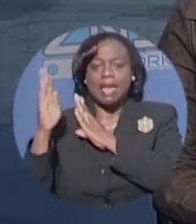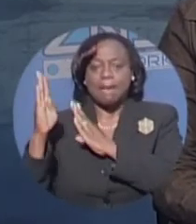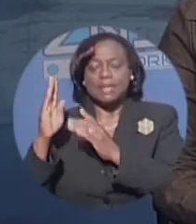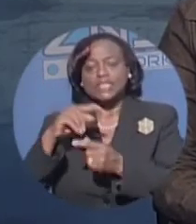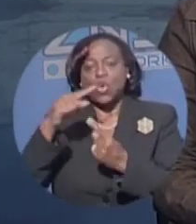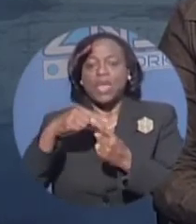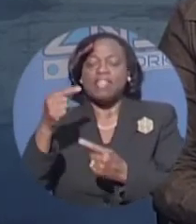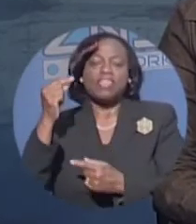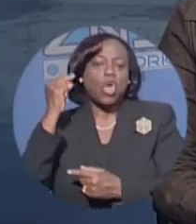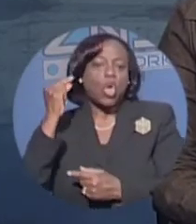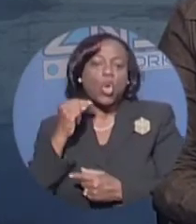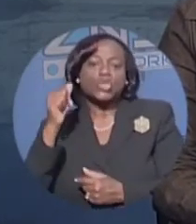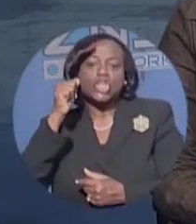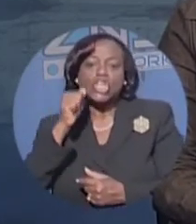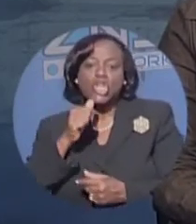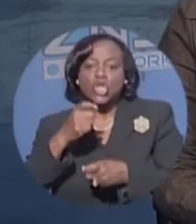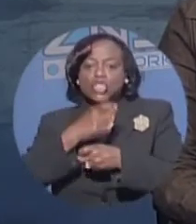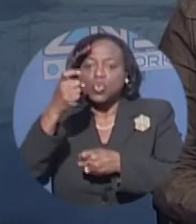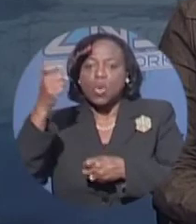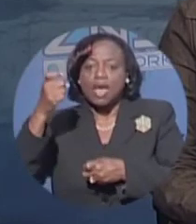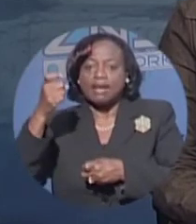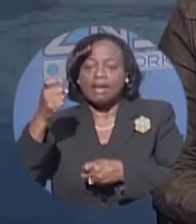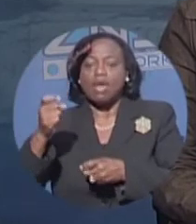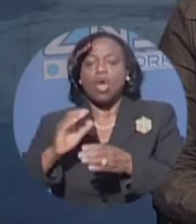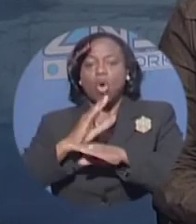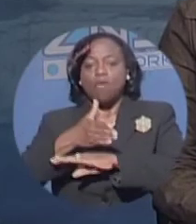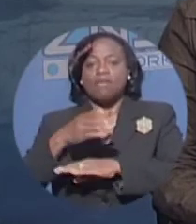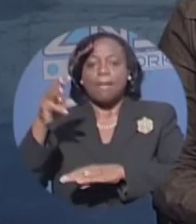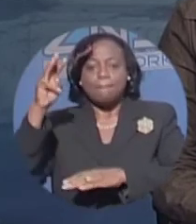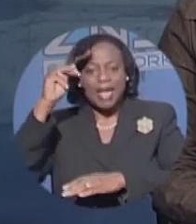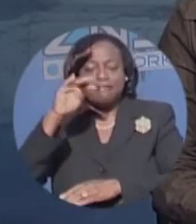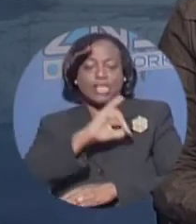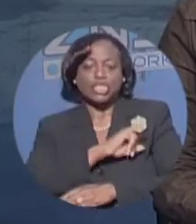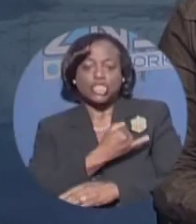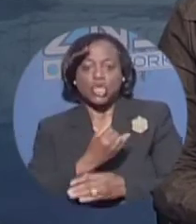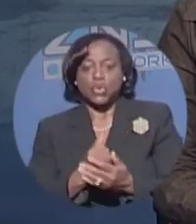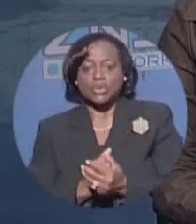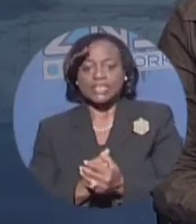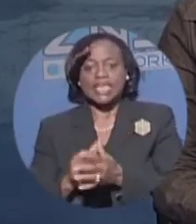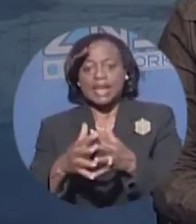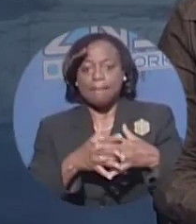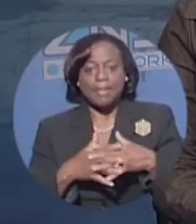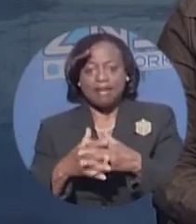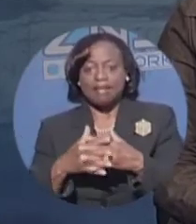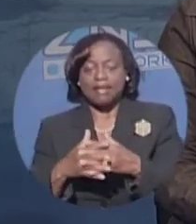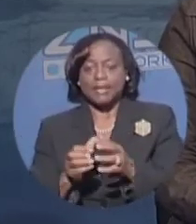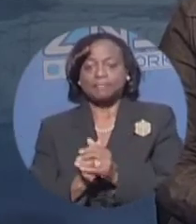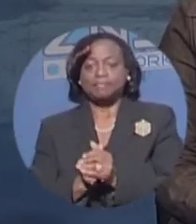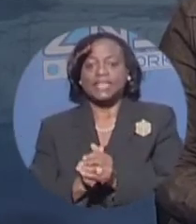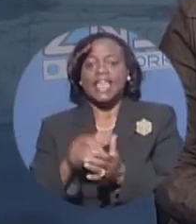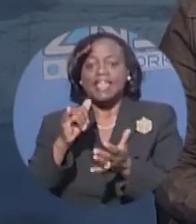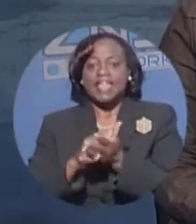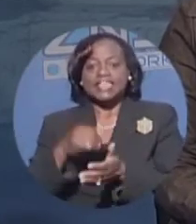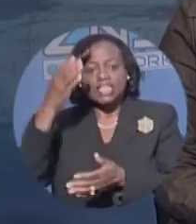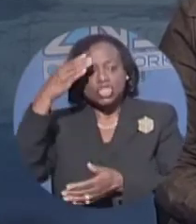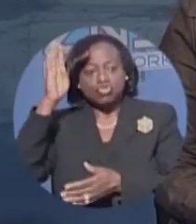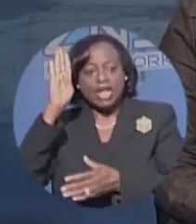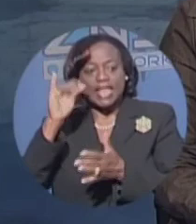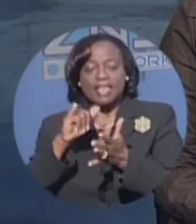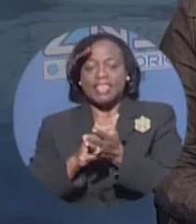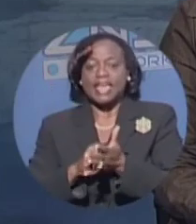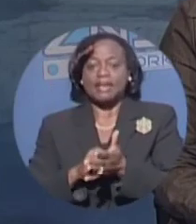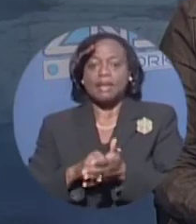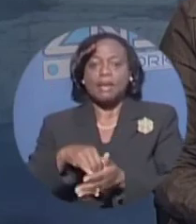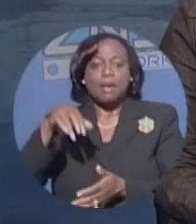over the heavily favored United States led by Marion Jones. It was at that Olympics in Australia that Pauline Davis Thompson also